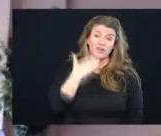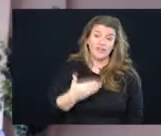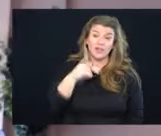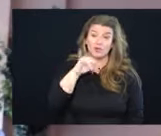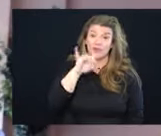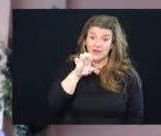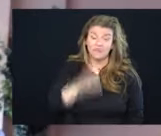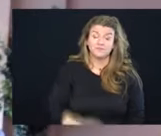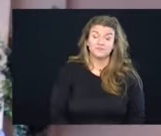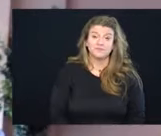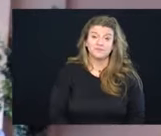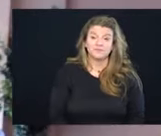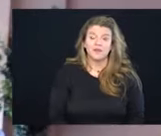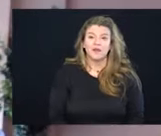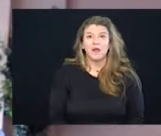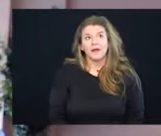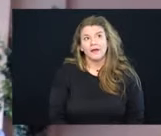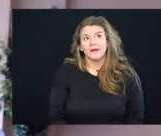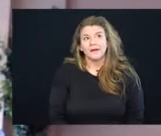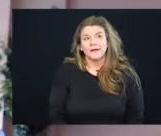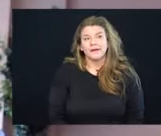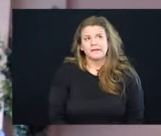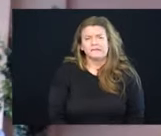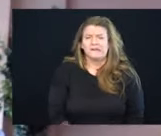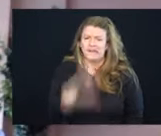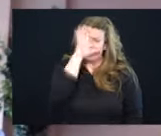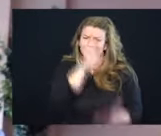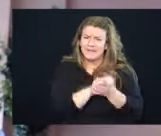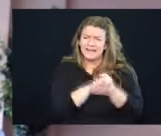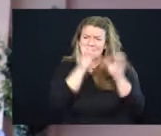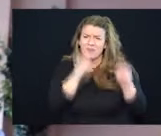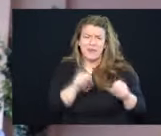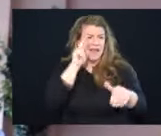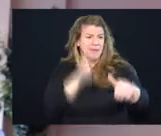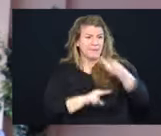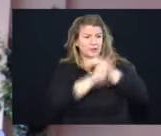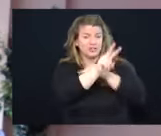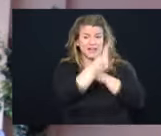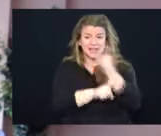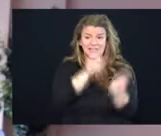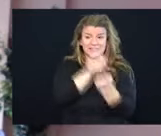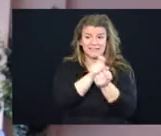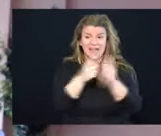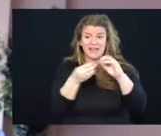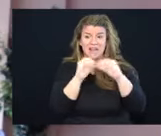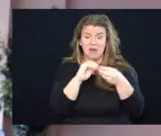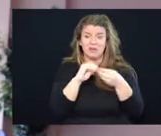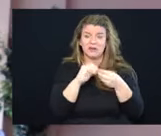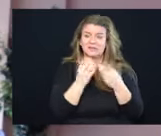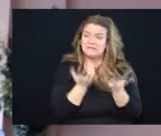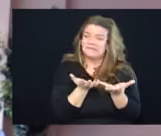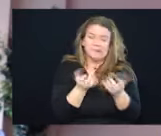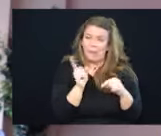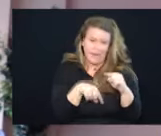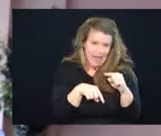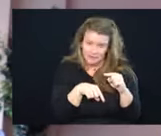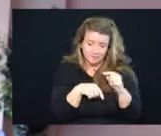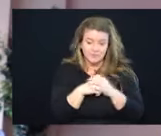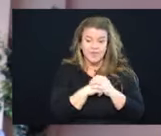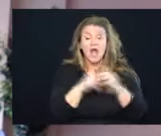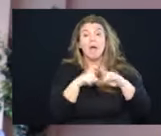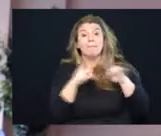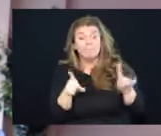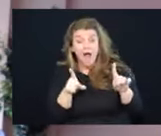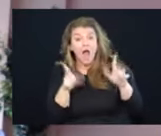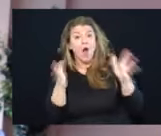know, to believe that we can project an exact number is probably foolhardy, Kenny. But what we know is